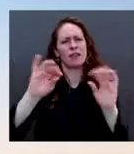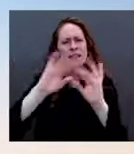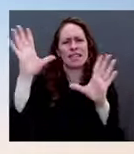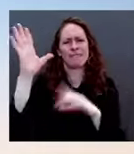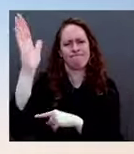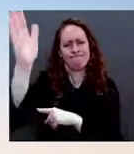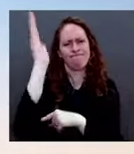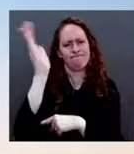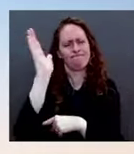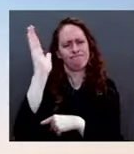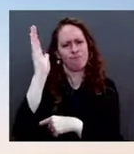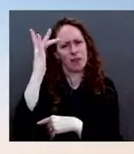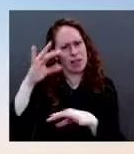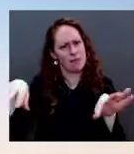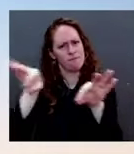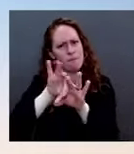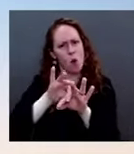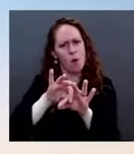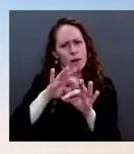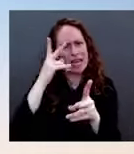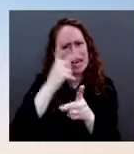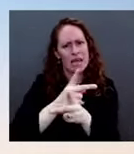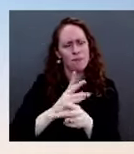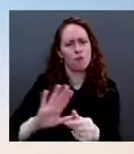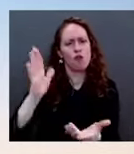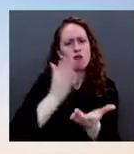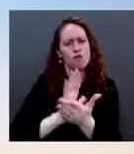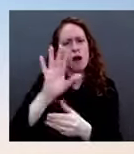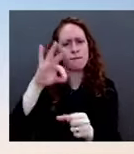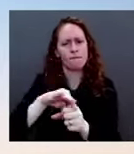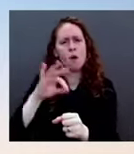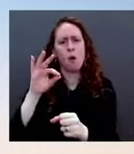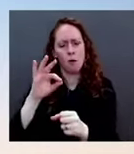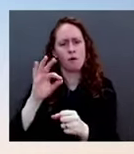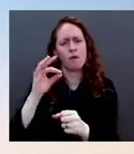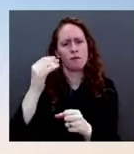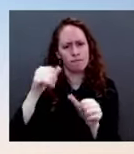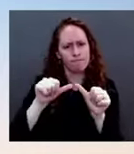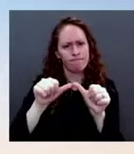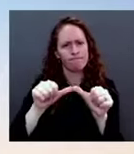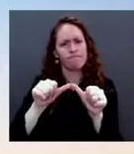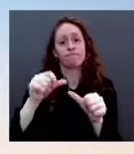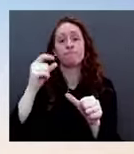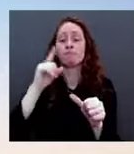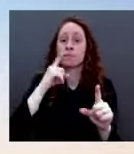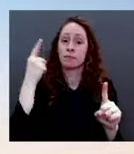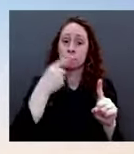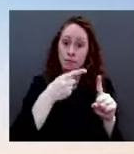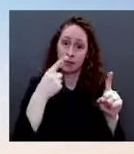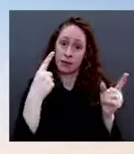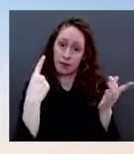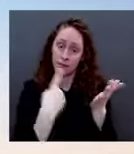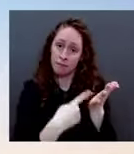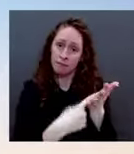conversations on Build Back Better because we also want to get that done. So we're going to keep fighting for both. Go ahead.